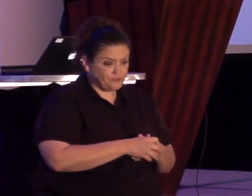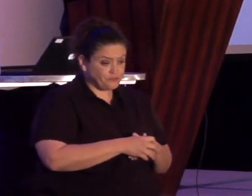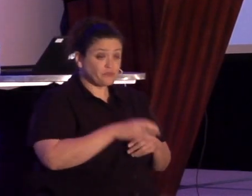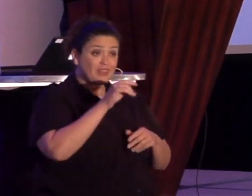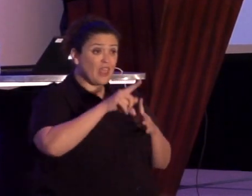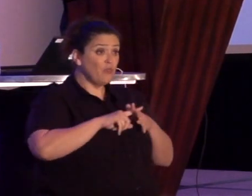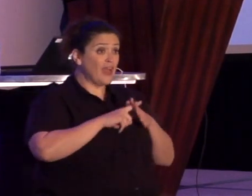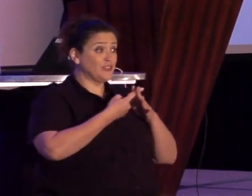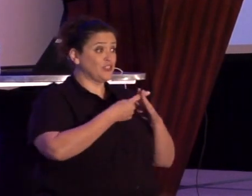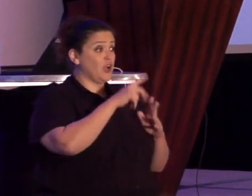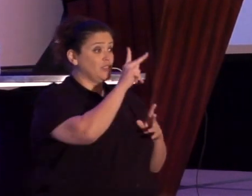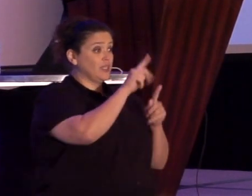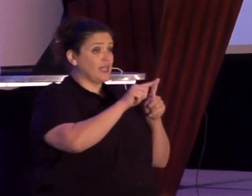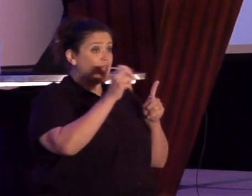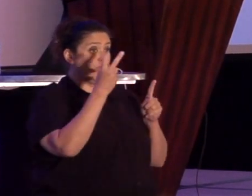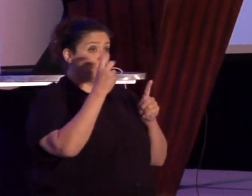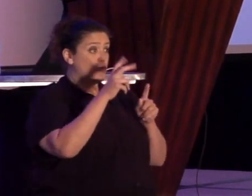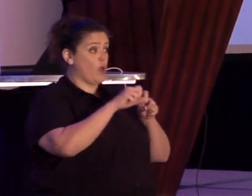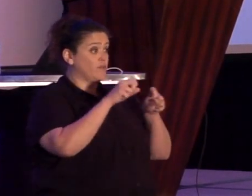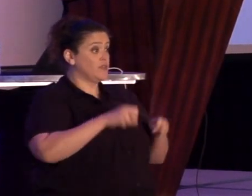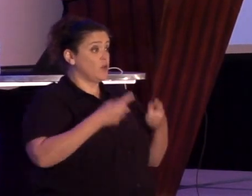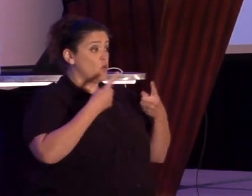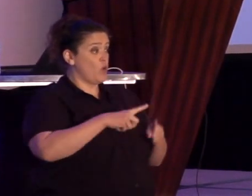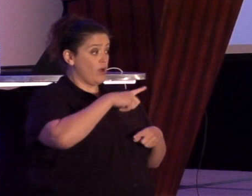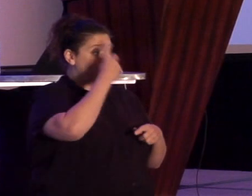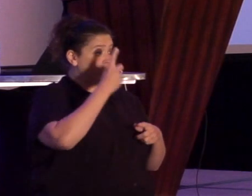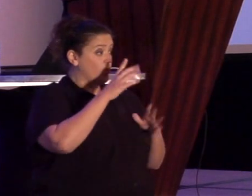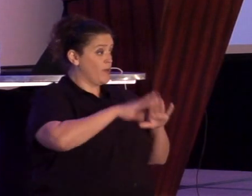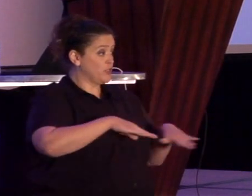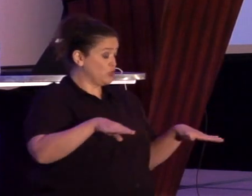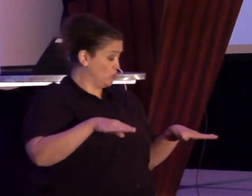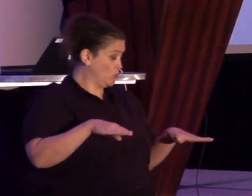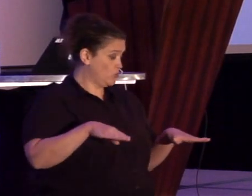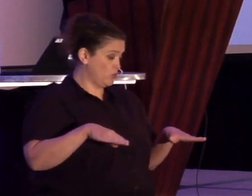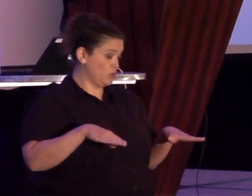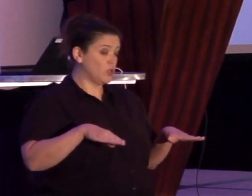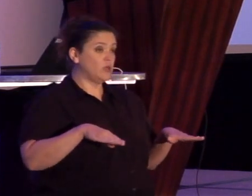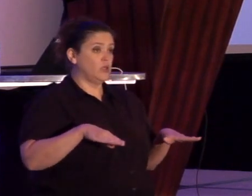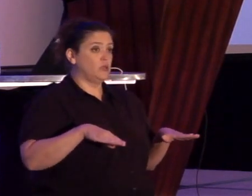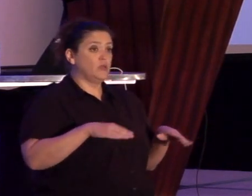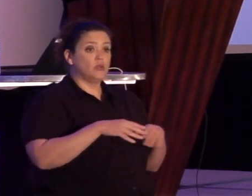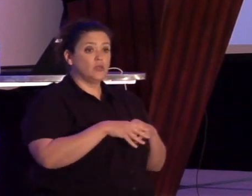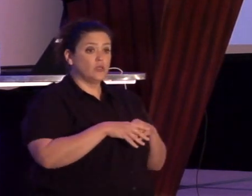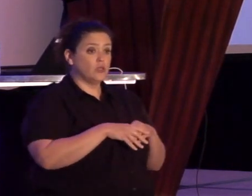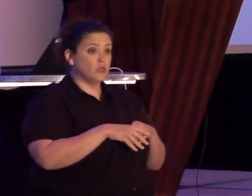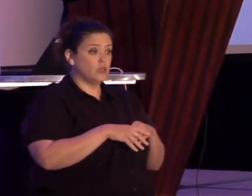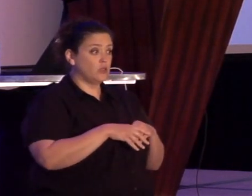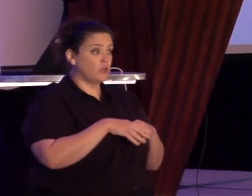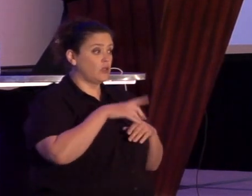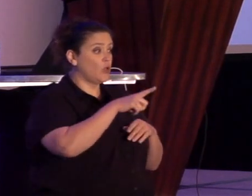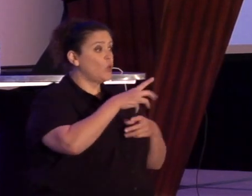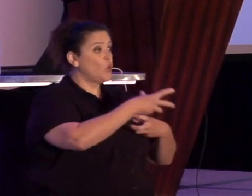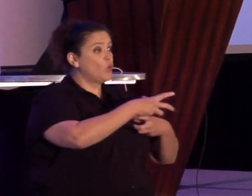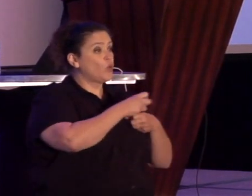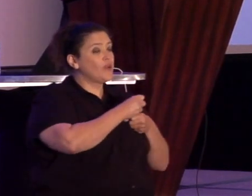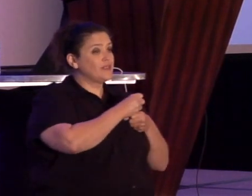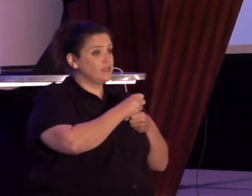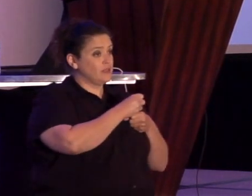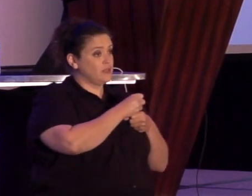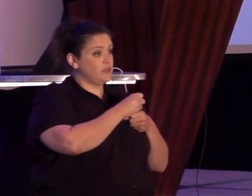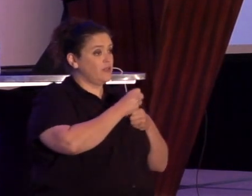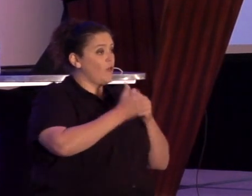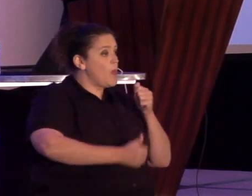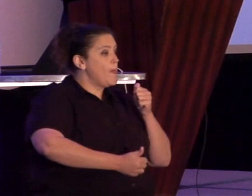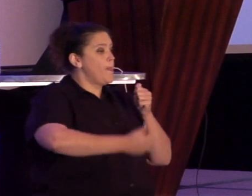system, where African American children, hands down, are those that receive the greatest number of